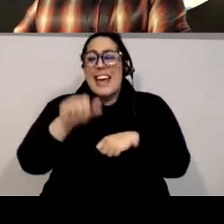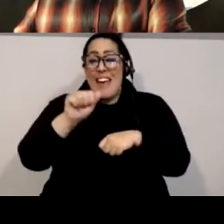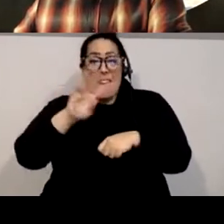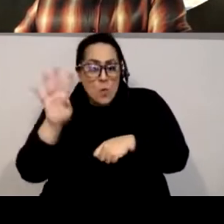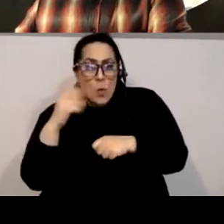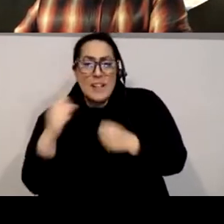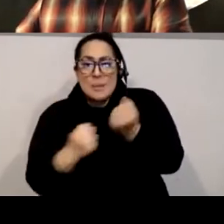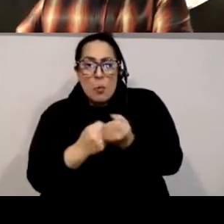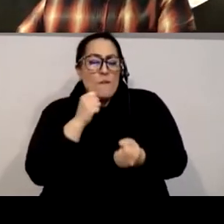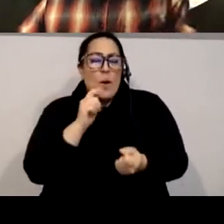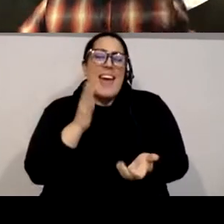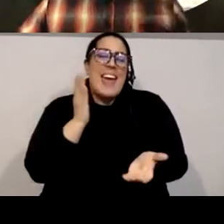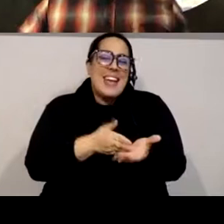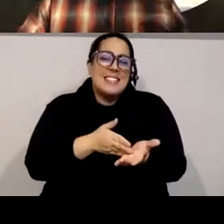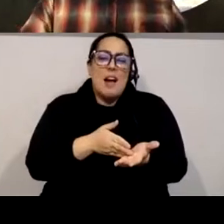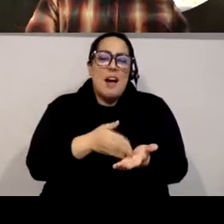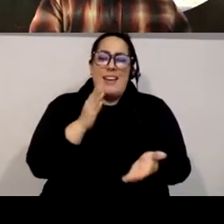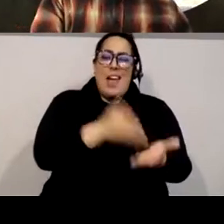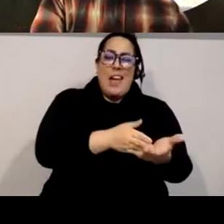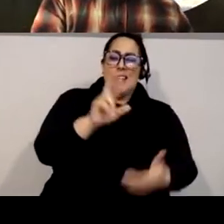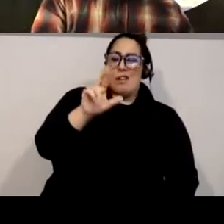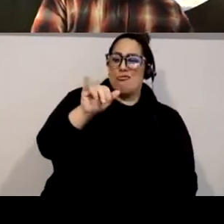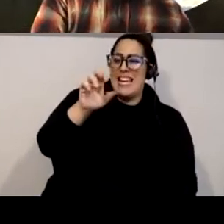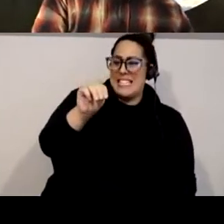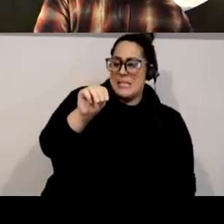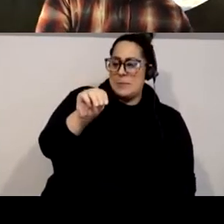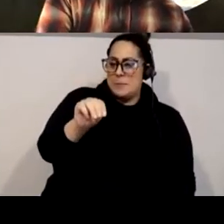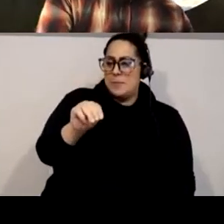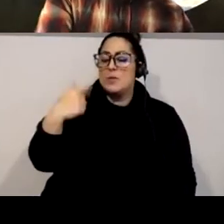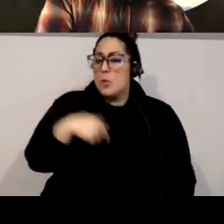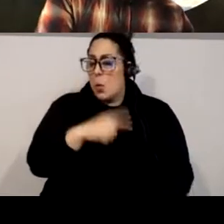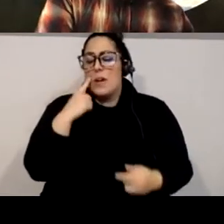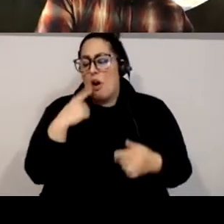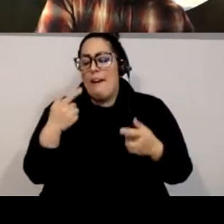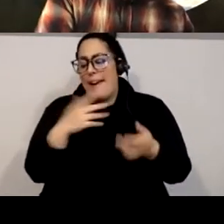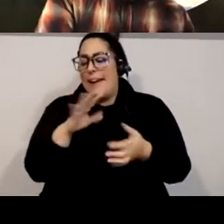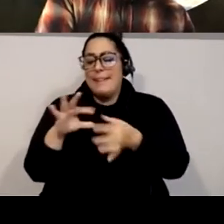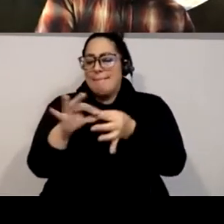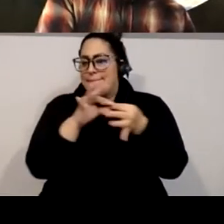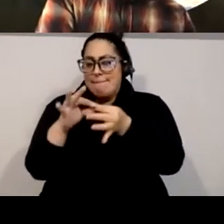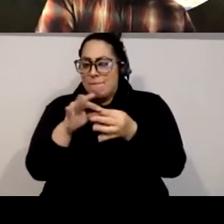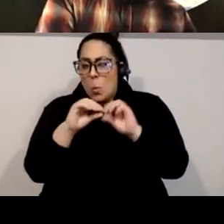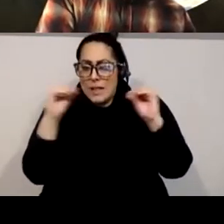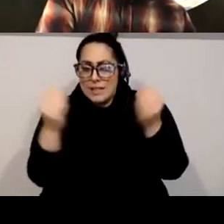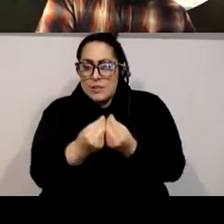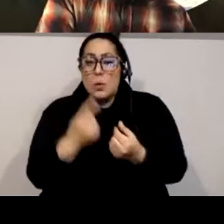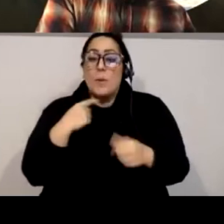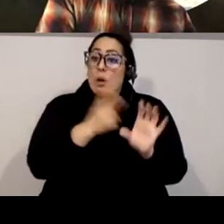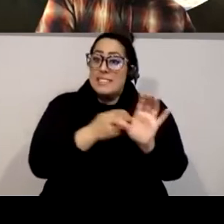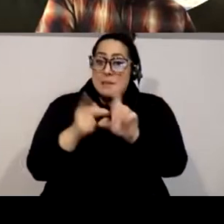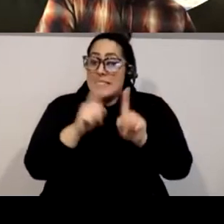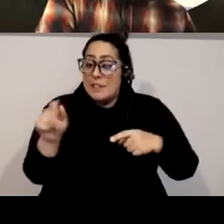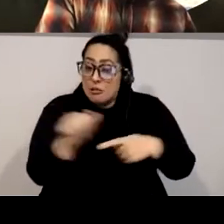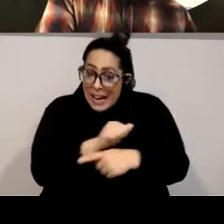program geared towards culturally specific communities rather than white centered organizations. A4 participated in trainings like Race